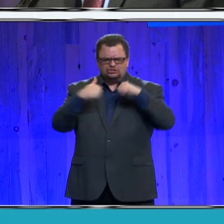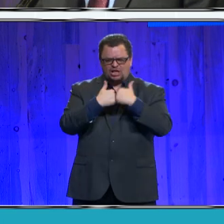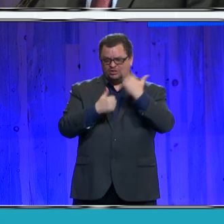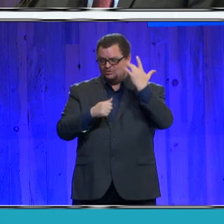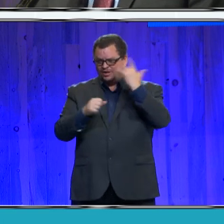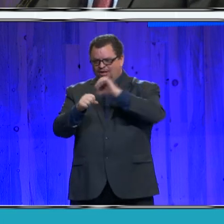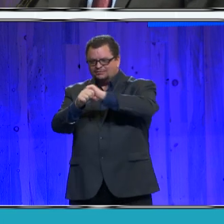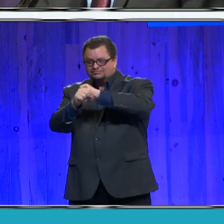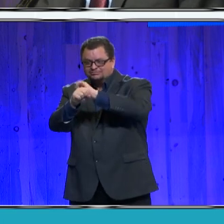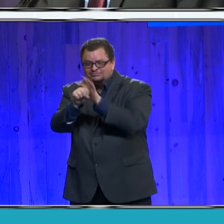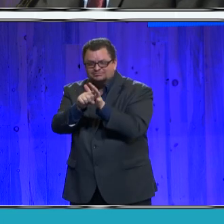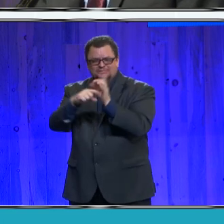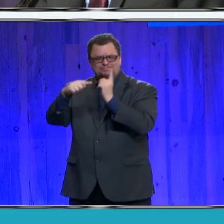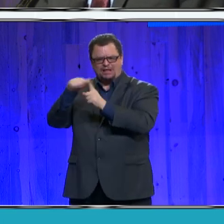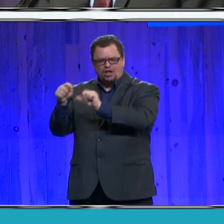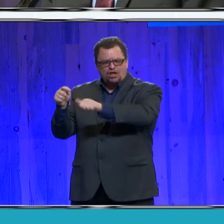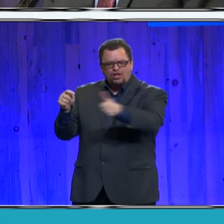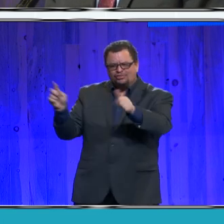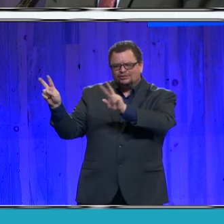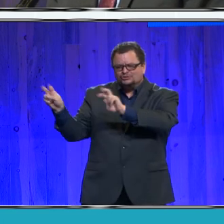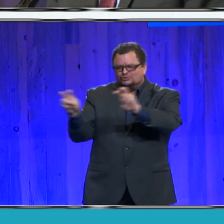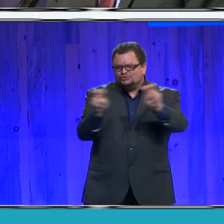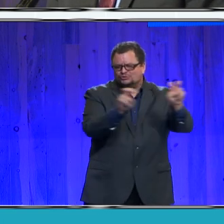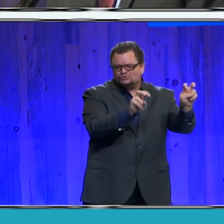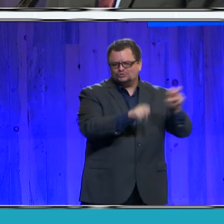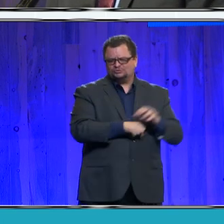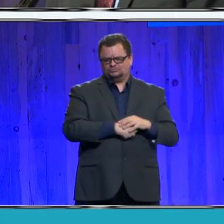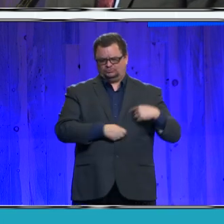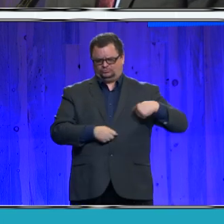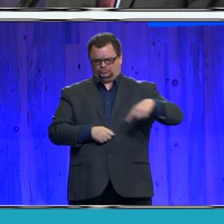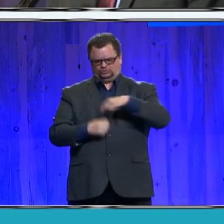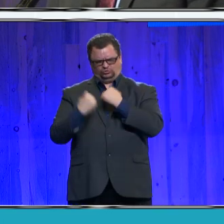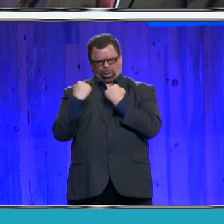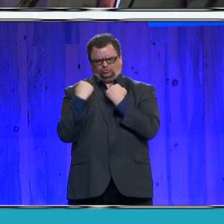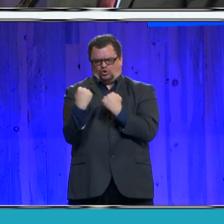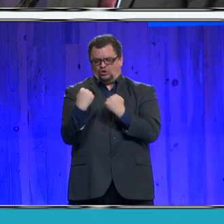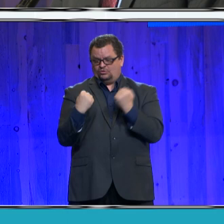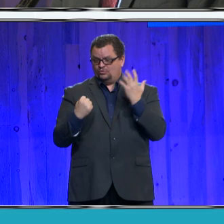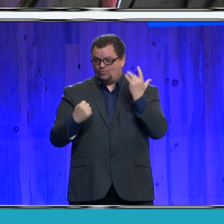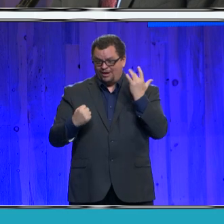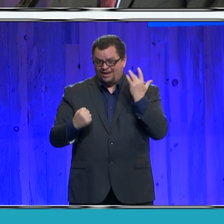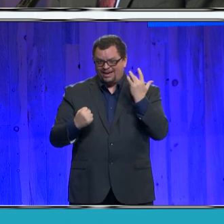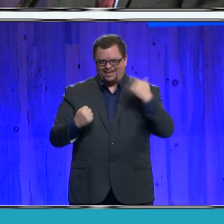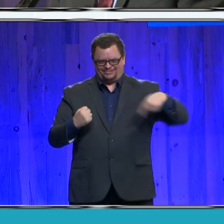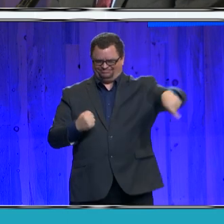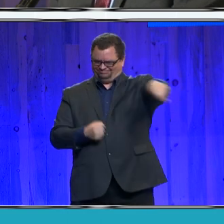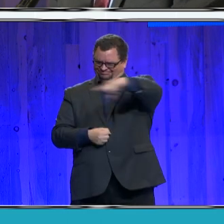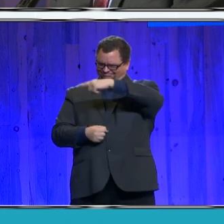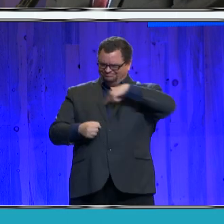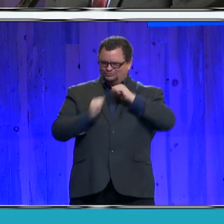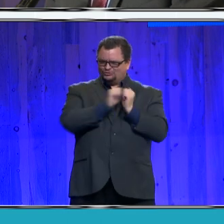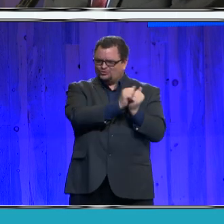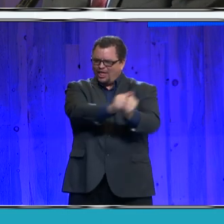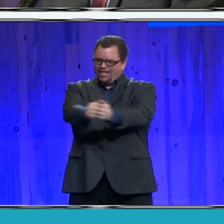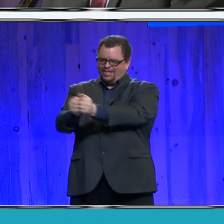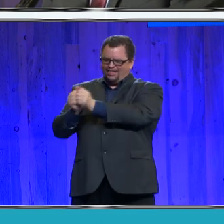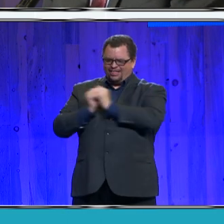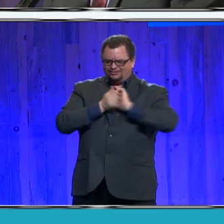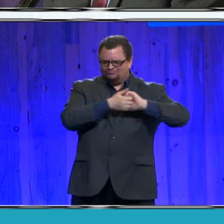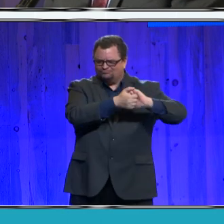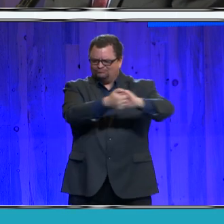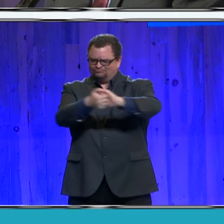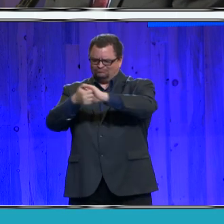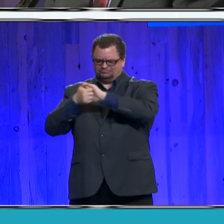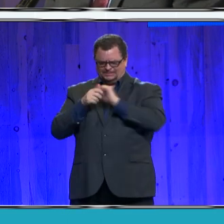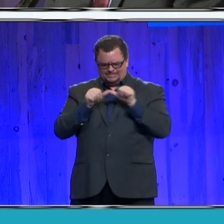strong because we have persevered together. Our economy remains robust. Our citizens have worked